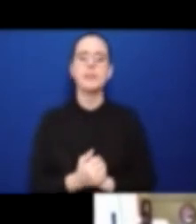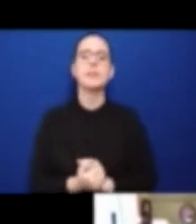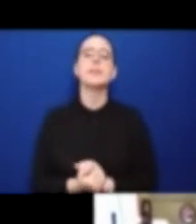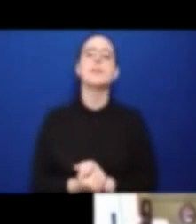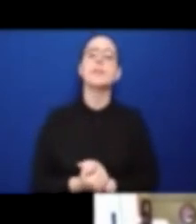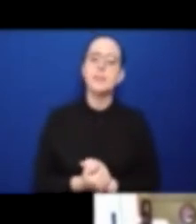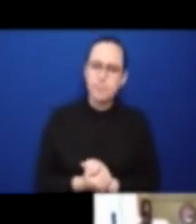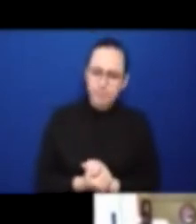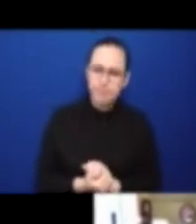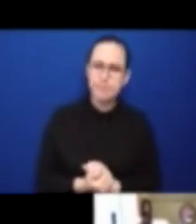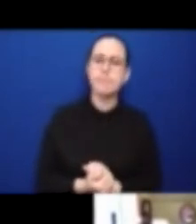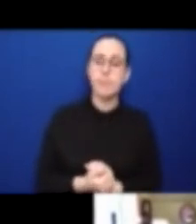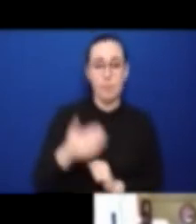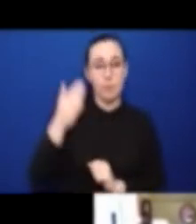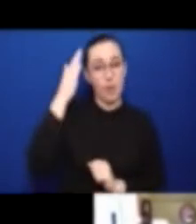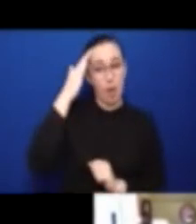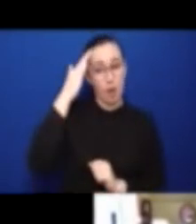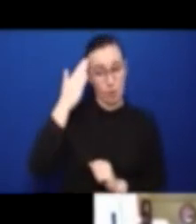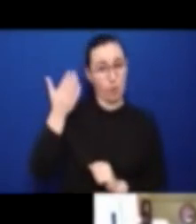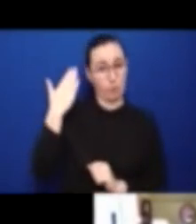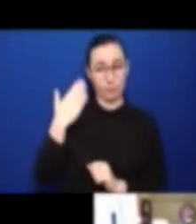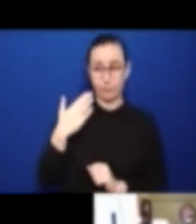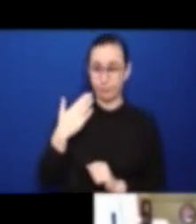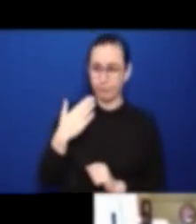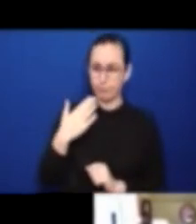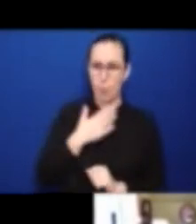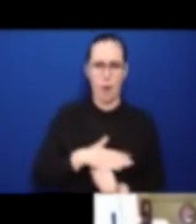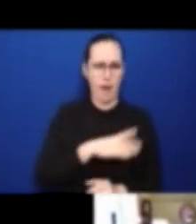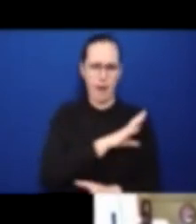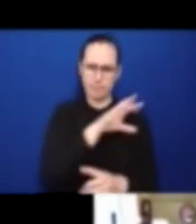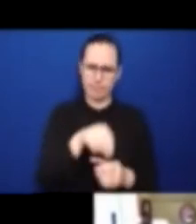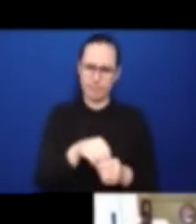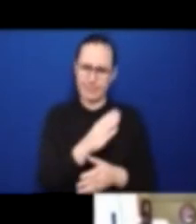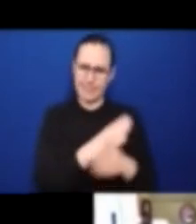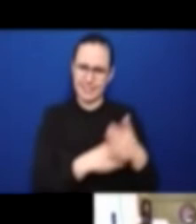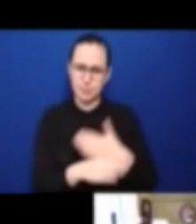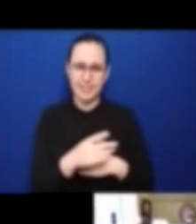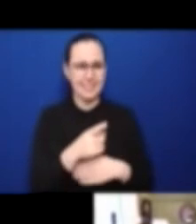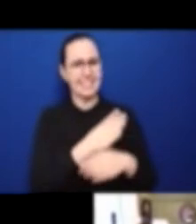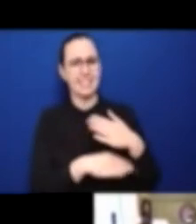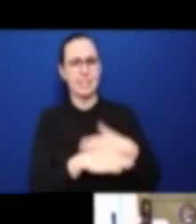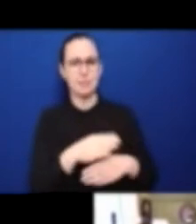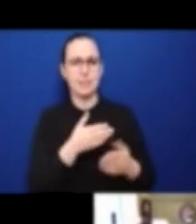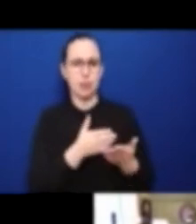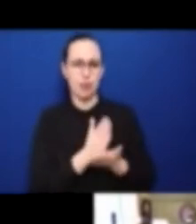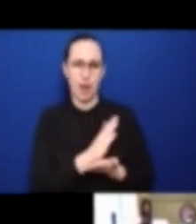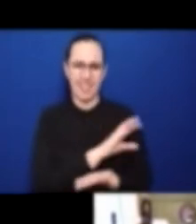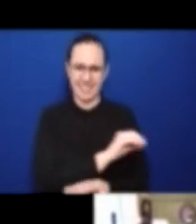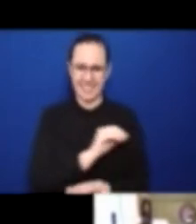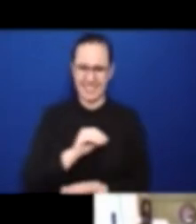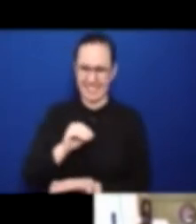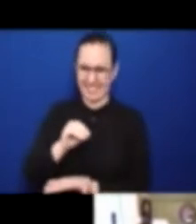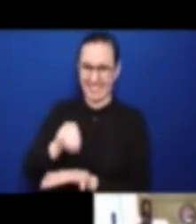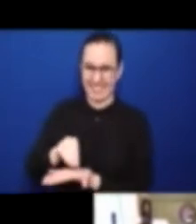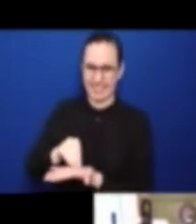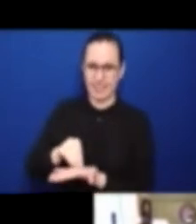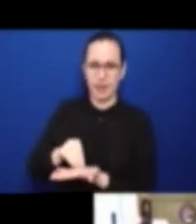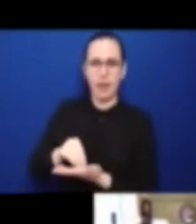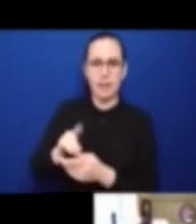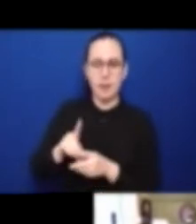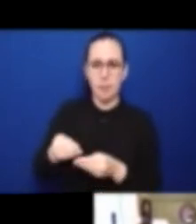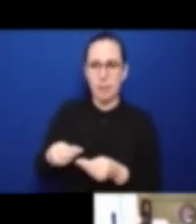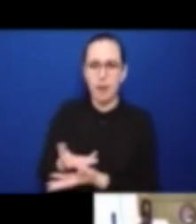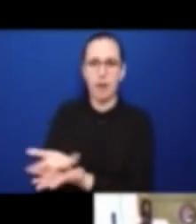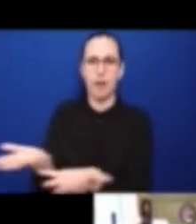disability rights sensibility into not only human rights, but also